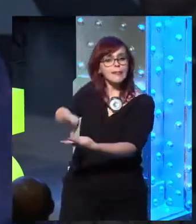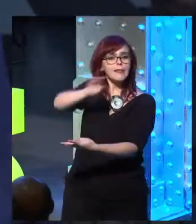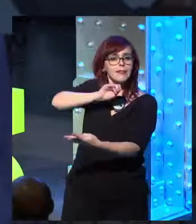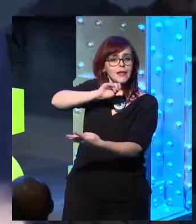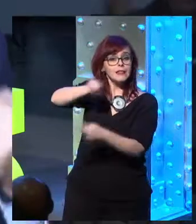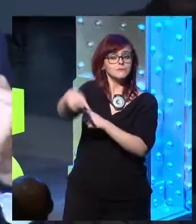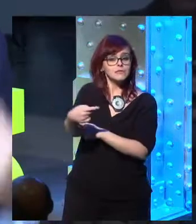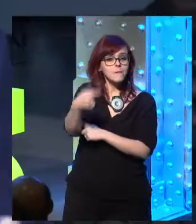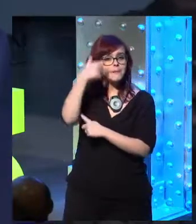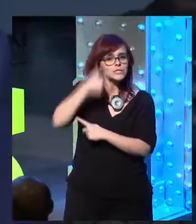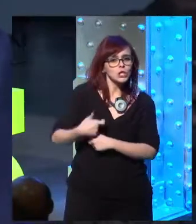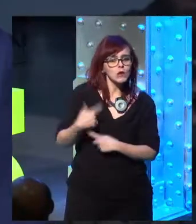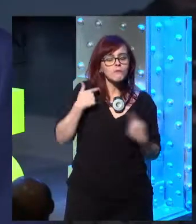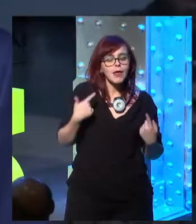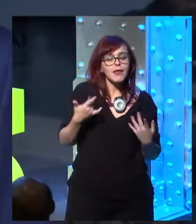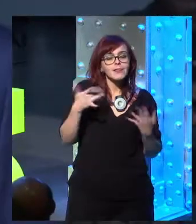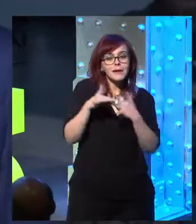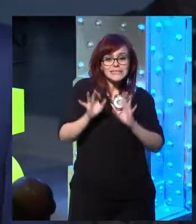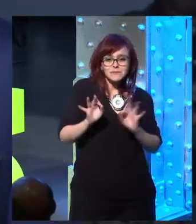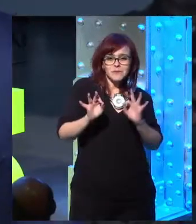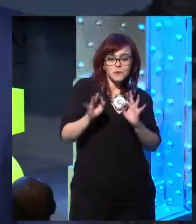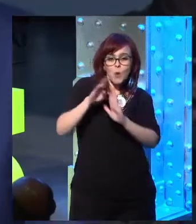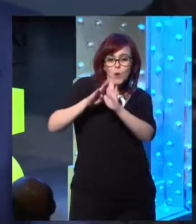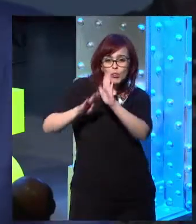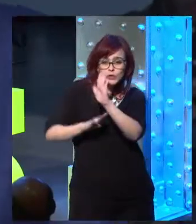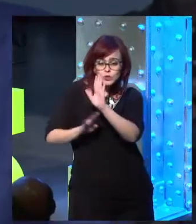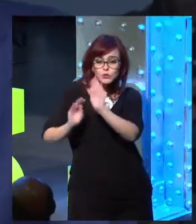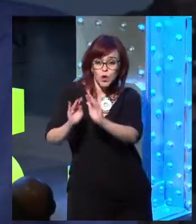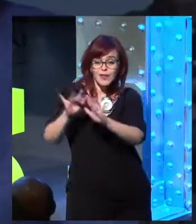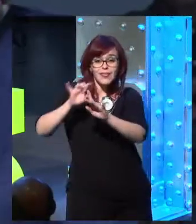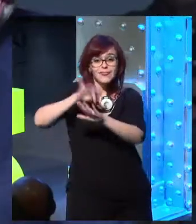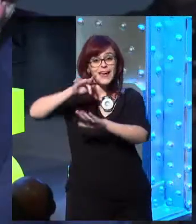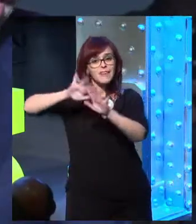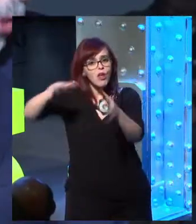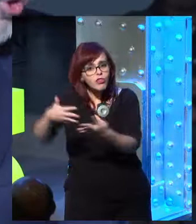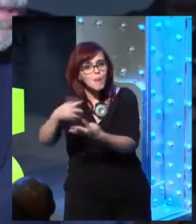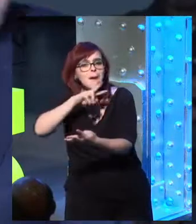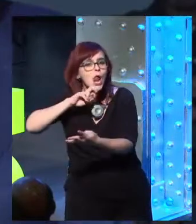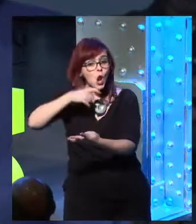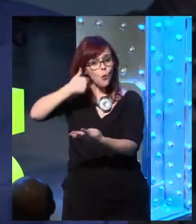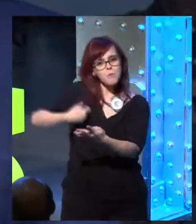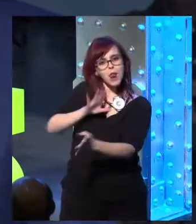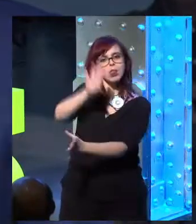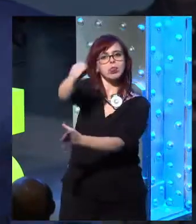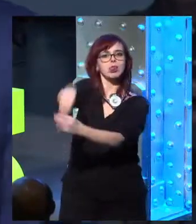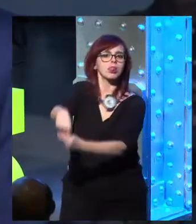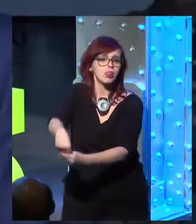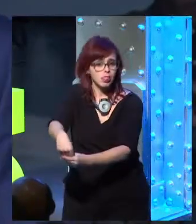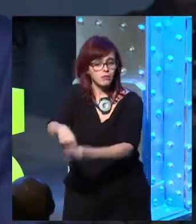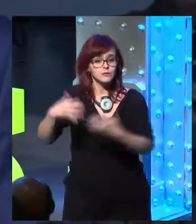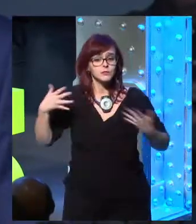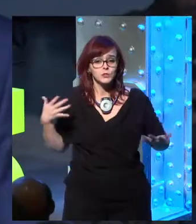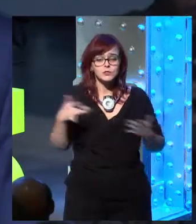make a digitalization for the people, a digitalization that takes values into account. And with